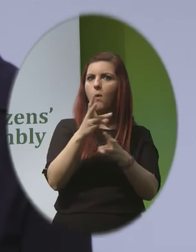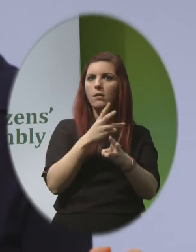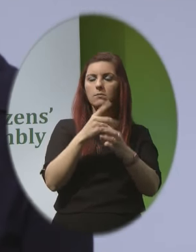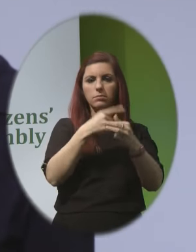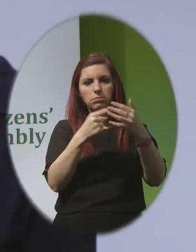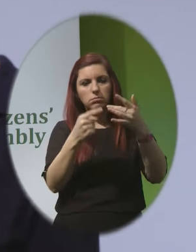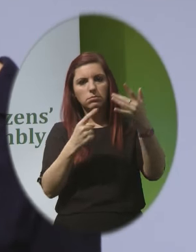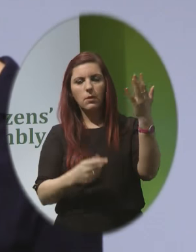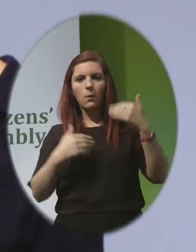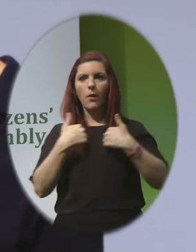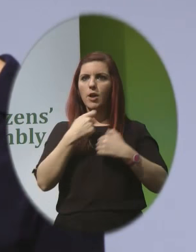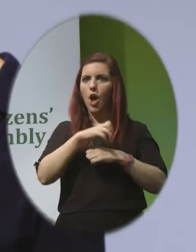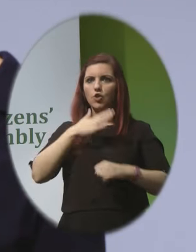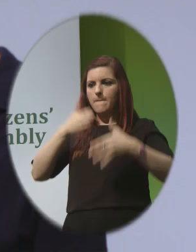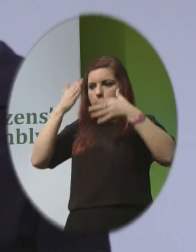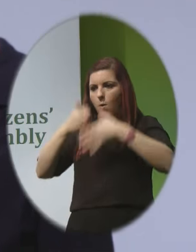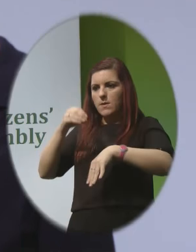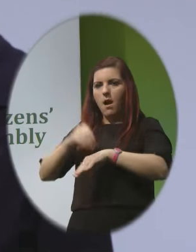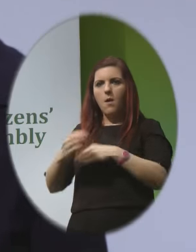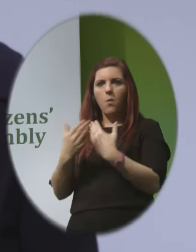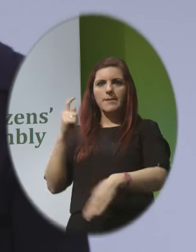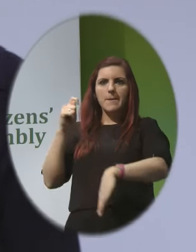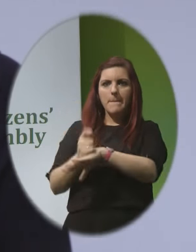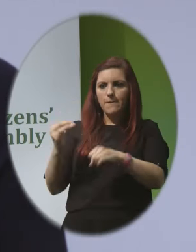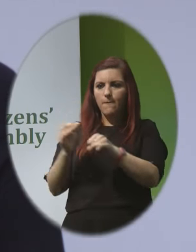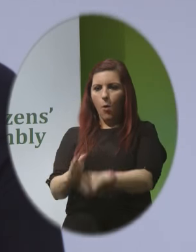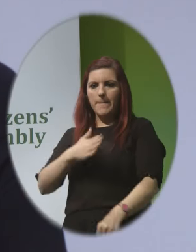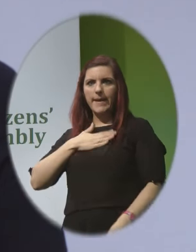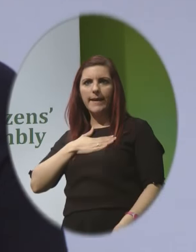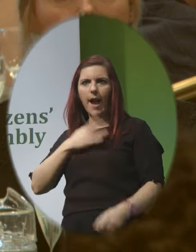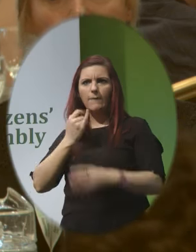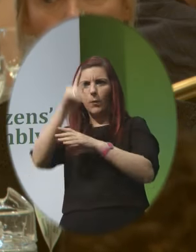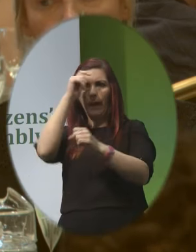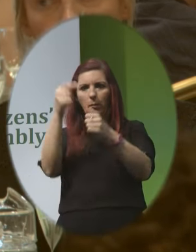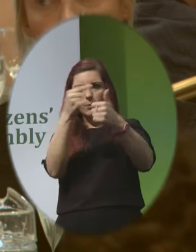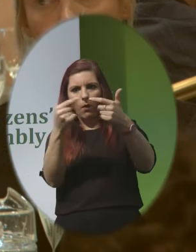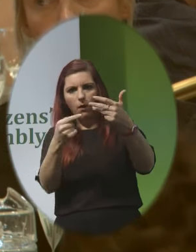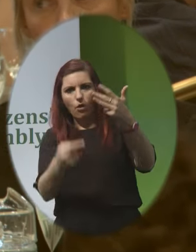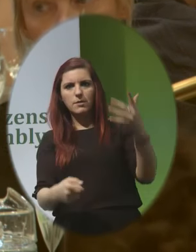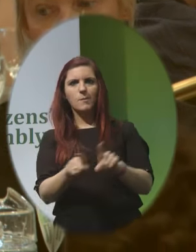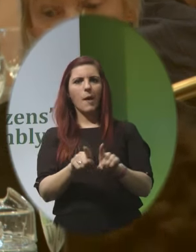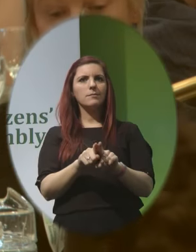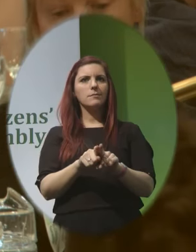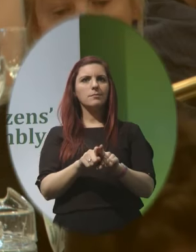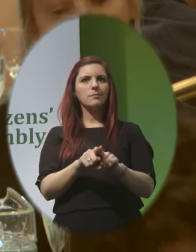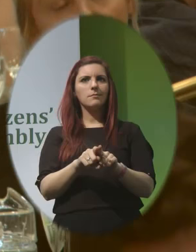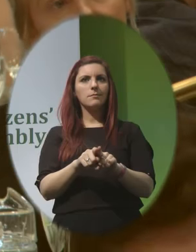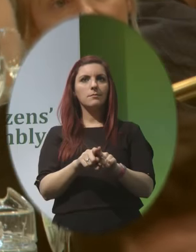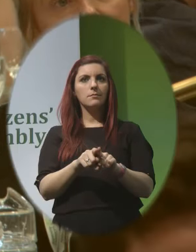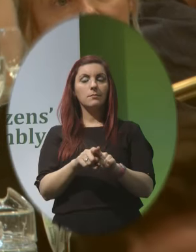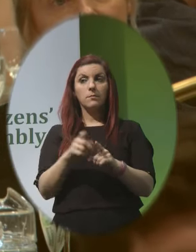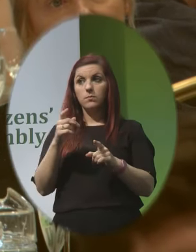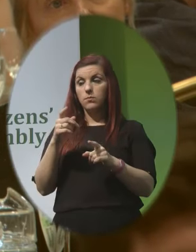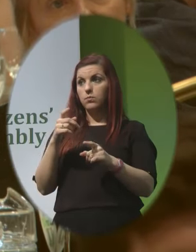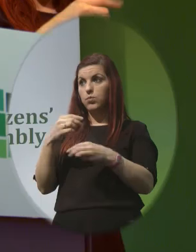rather than just focusing on what is the best thing for me to do in this crisis pregnancy the procedure they have is